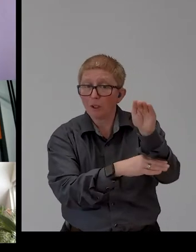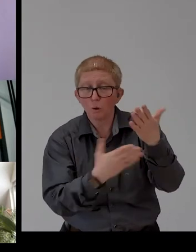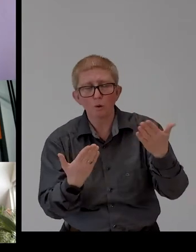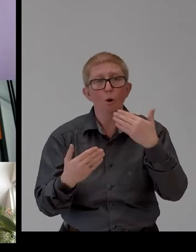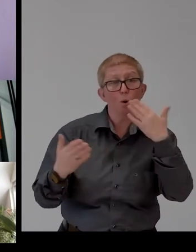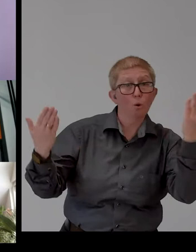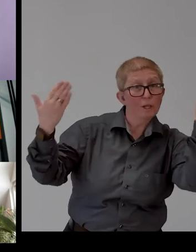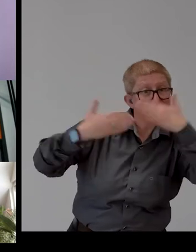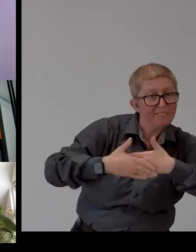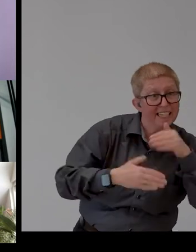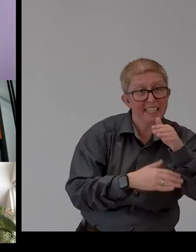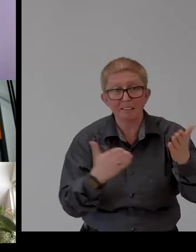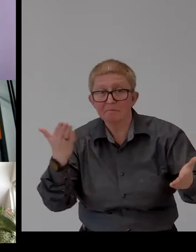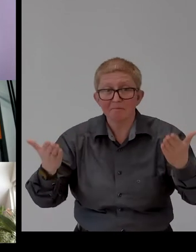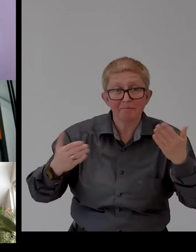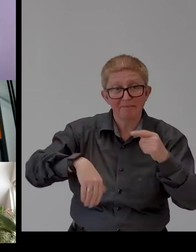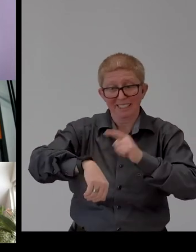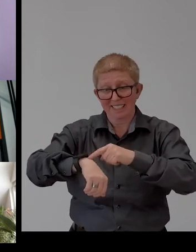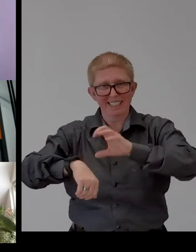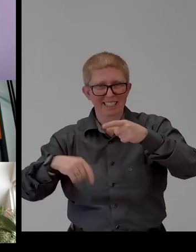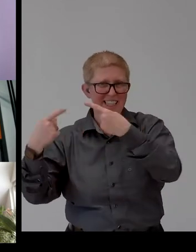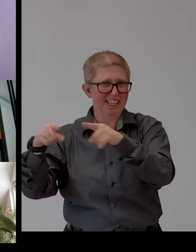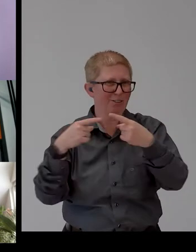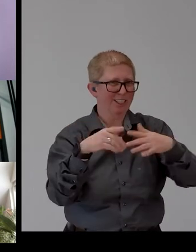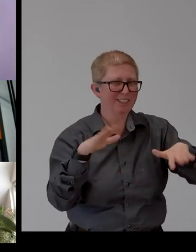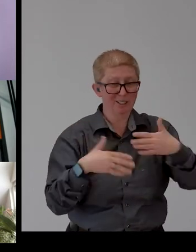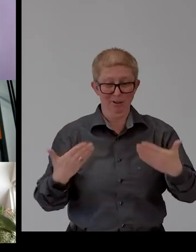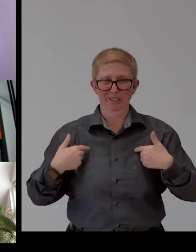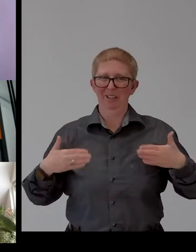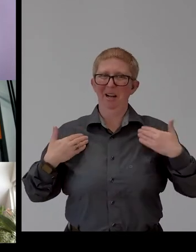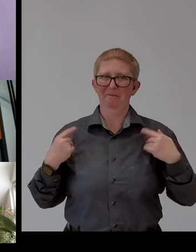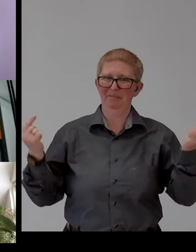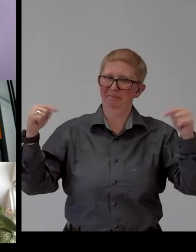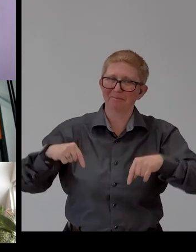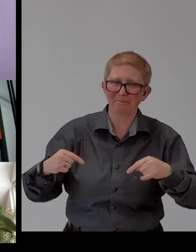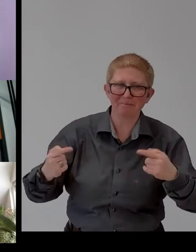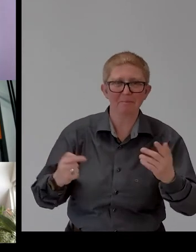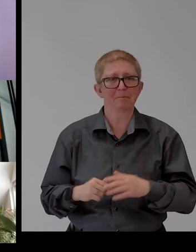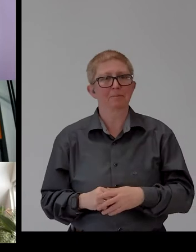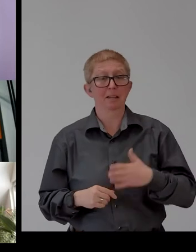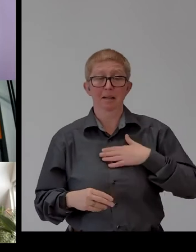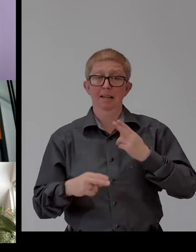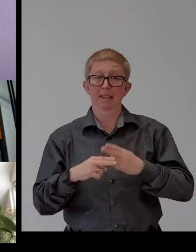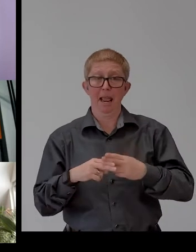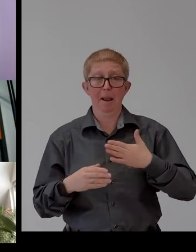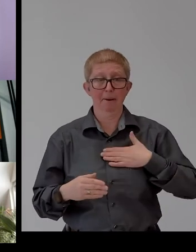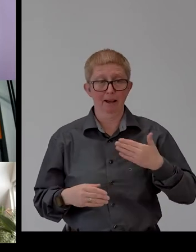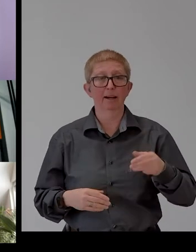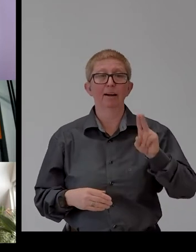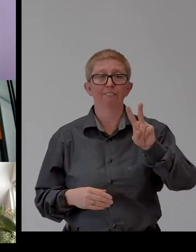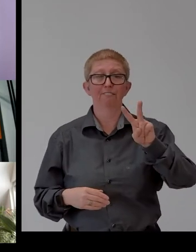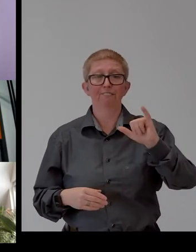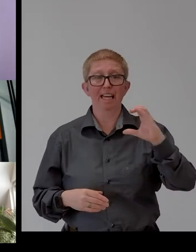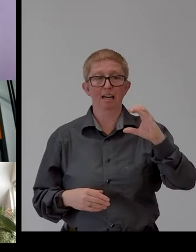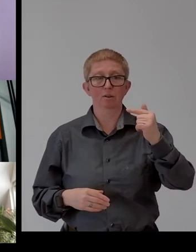we are in different time zones. It's a pleasure to be here with you in this space. My name is Victor, I'm from Brazil and I represent the Instituto João